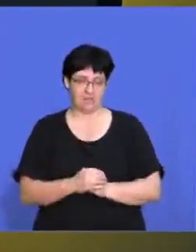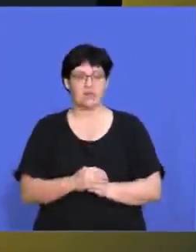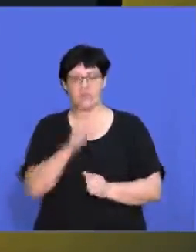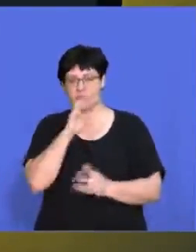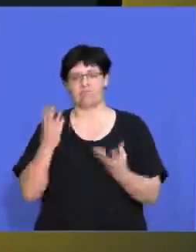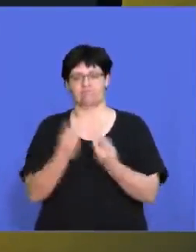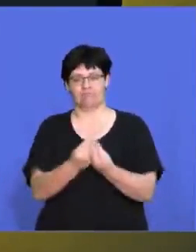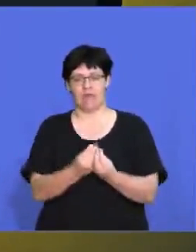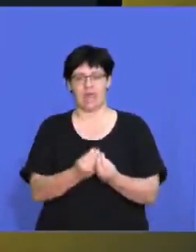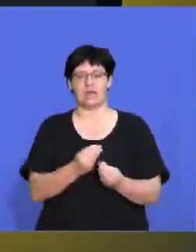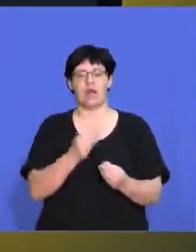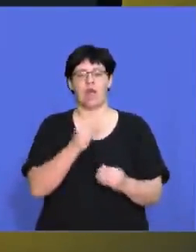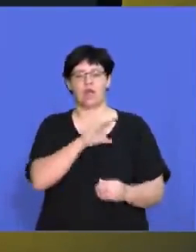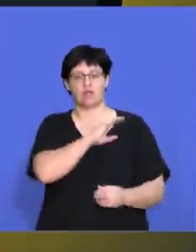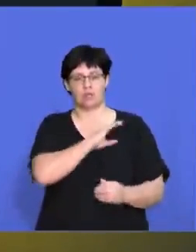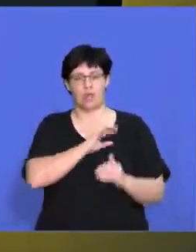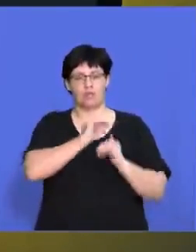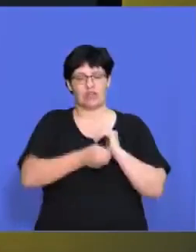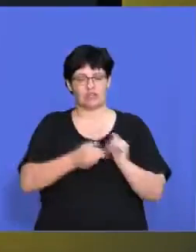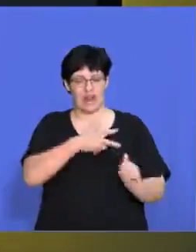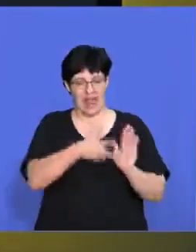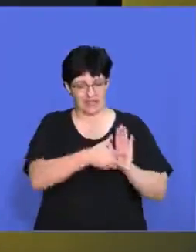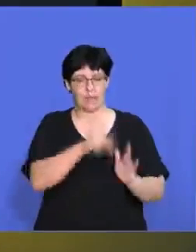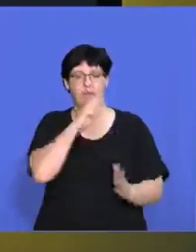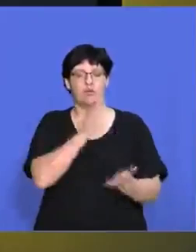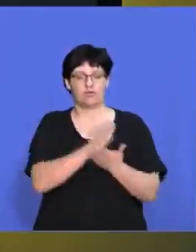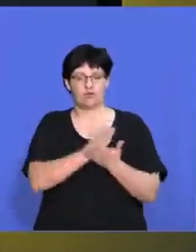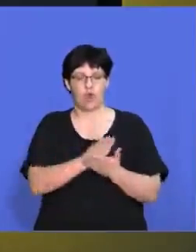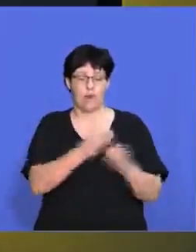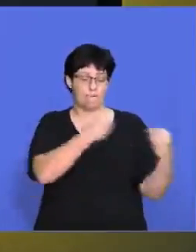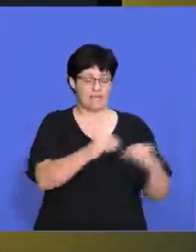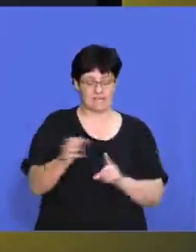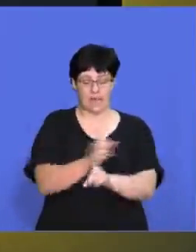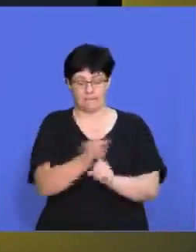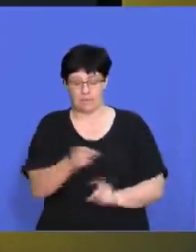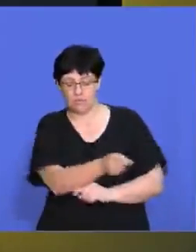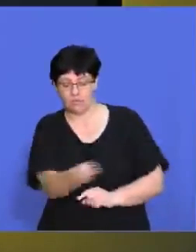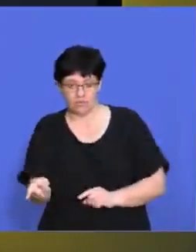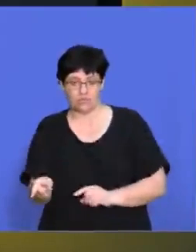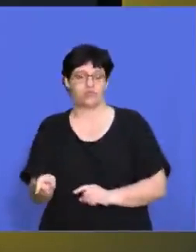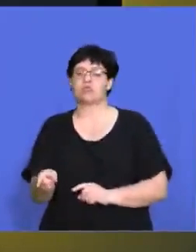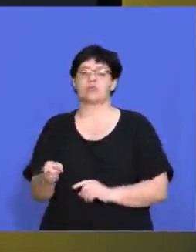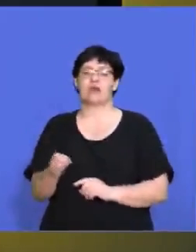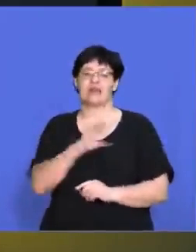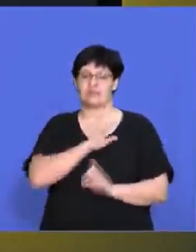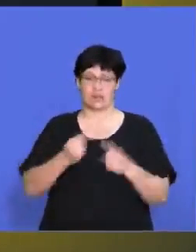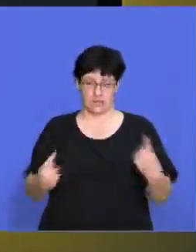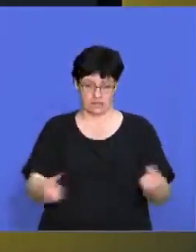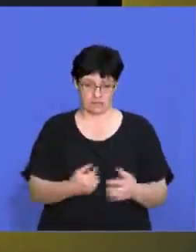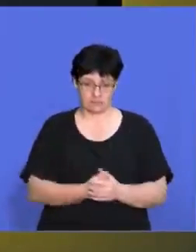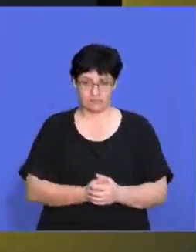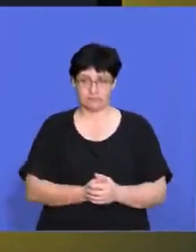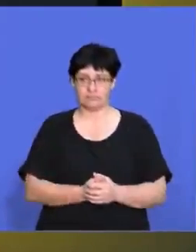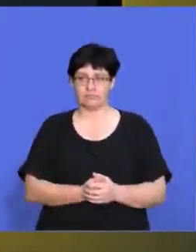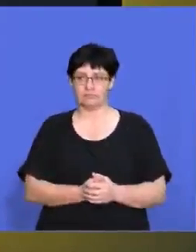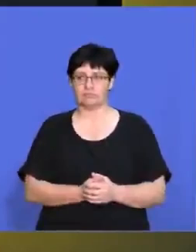pillars that, uh, that can go with that. And the Consumer Protection Act is just about making sure that we're looking after our consumers and they're